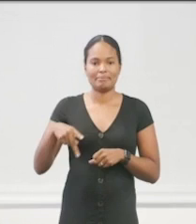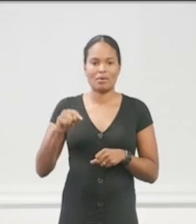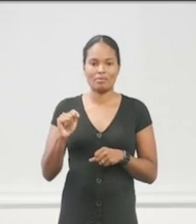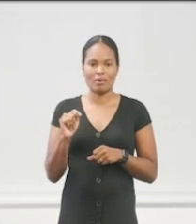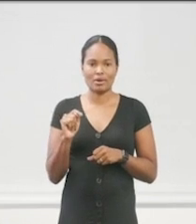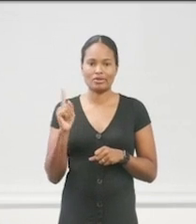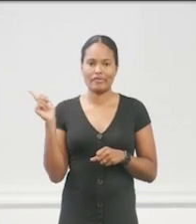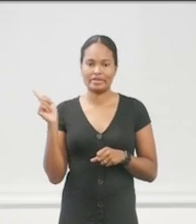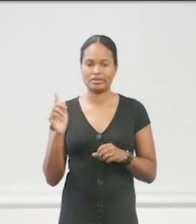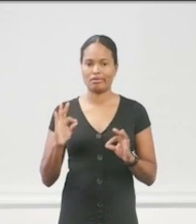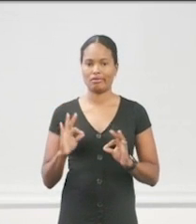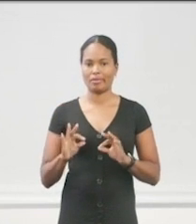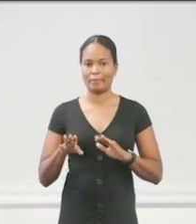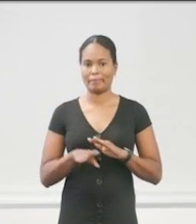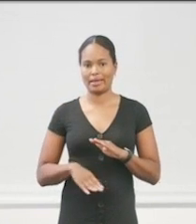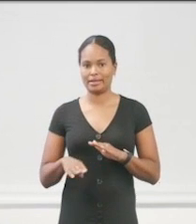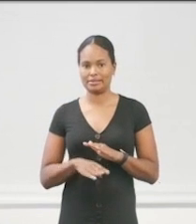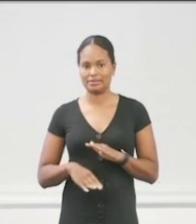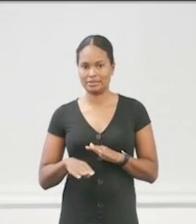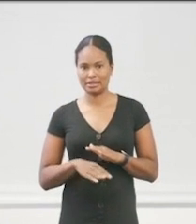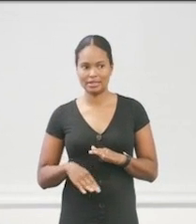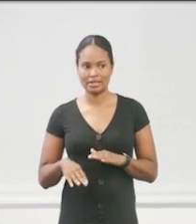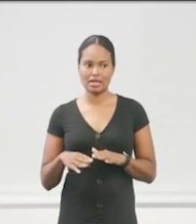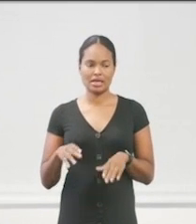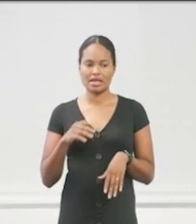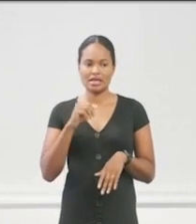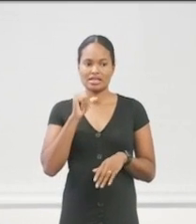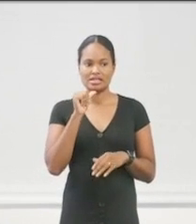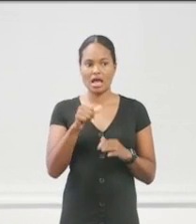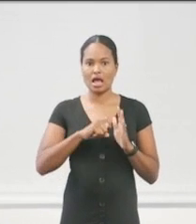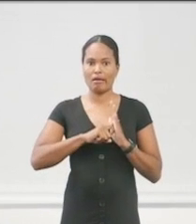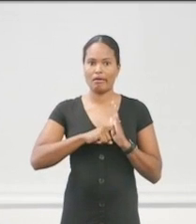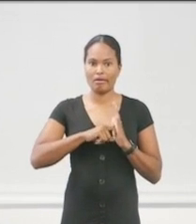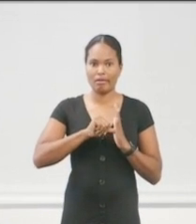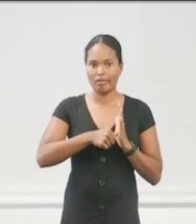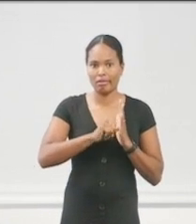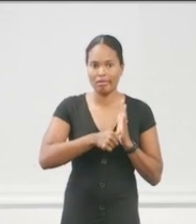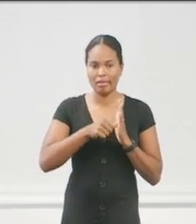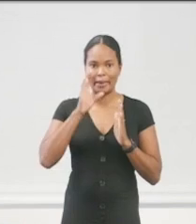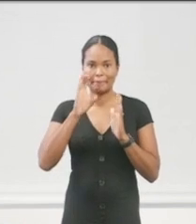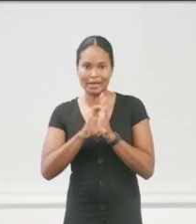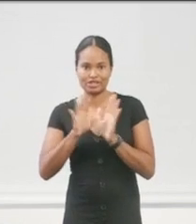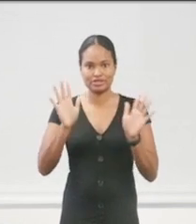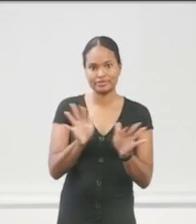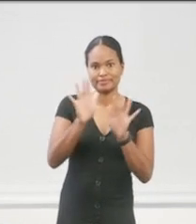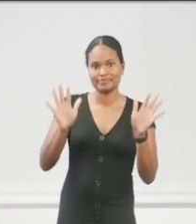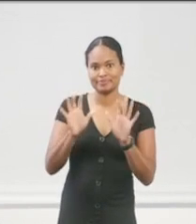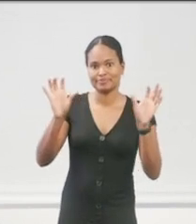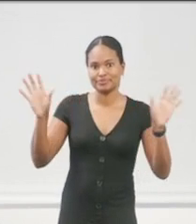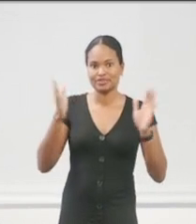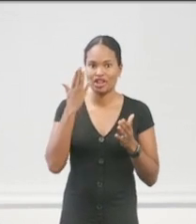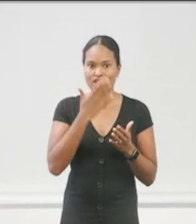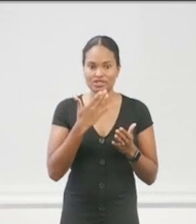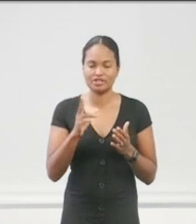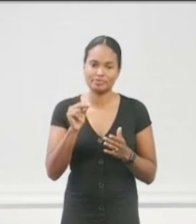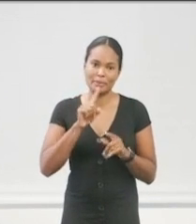juvenile and it's not really big on optics. But it's the best I could do. It's really